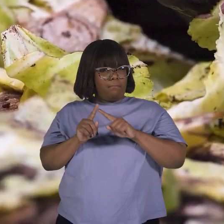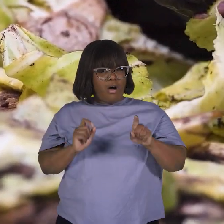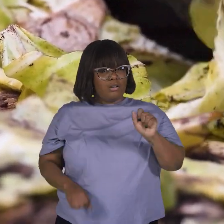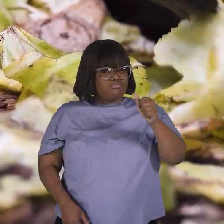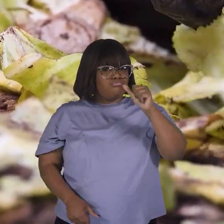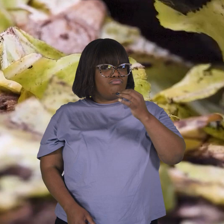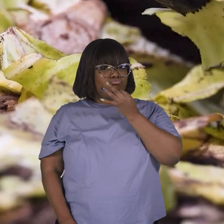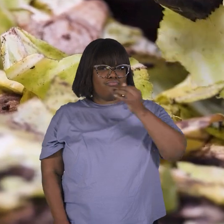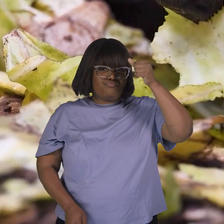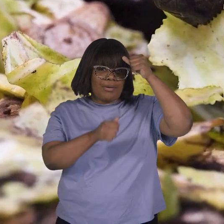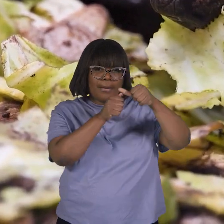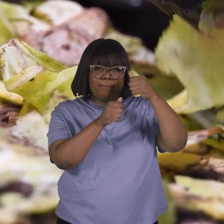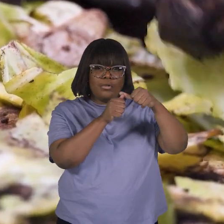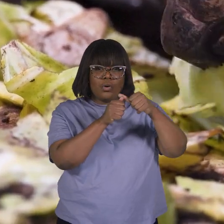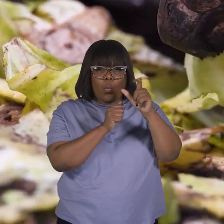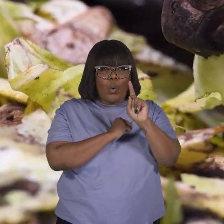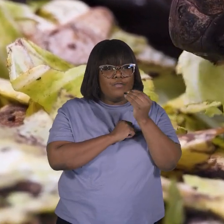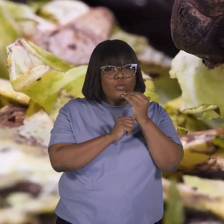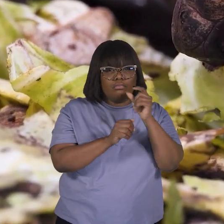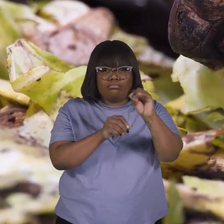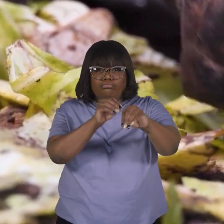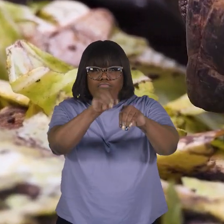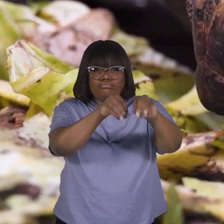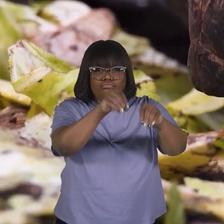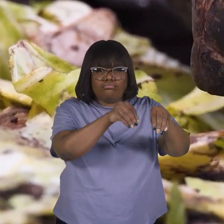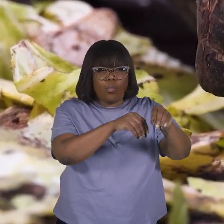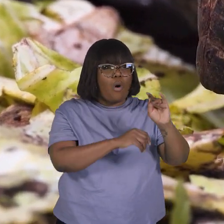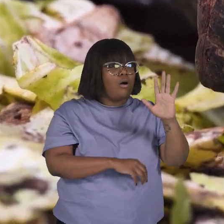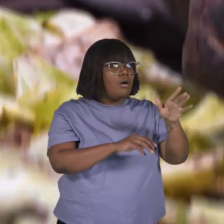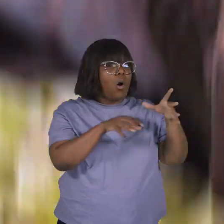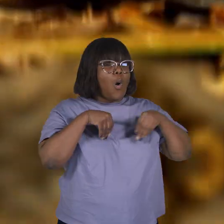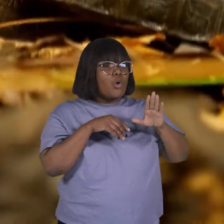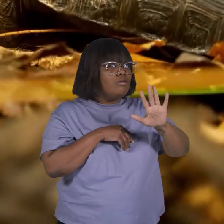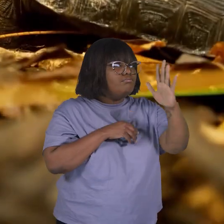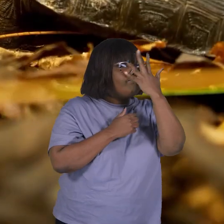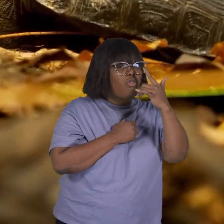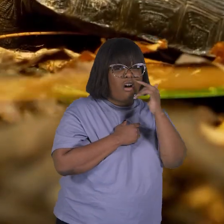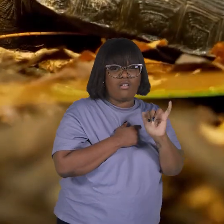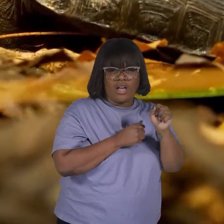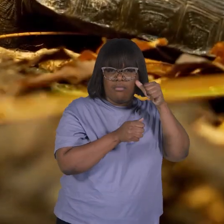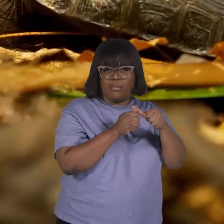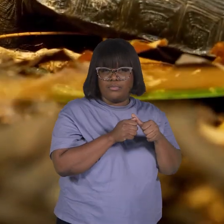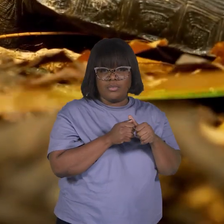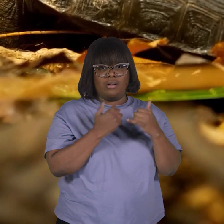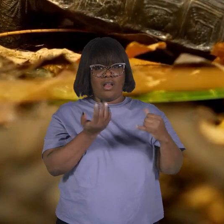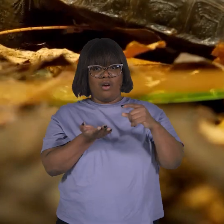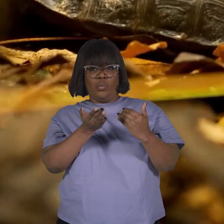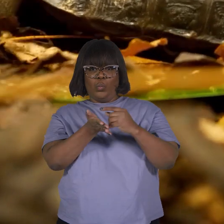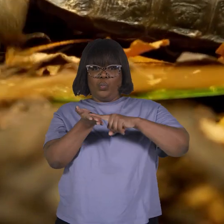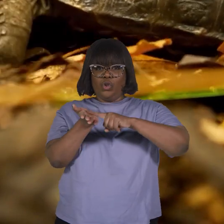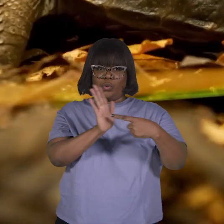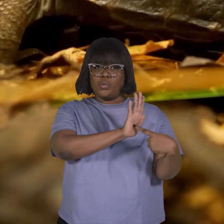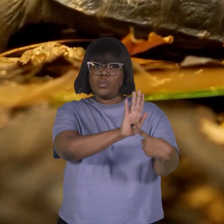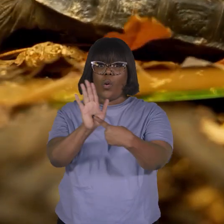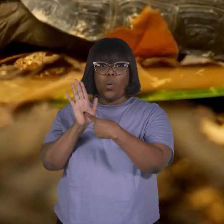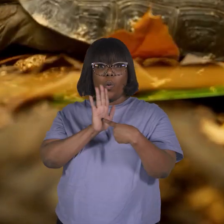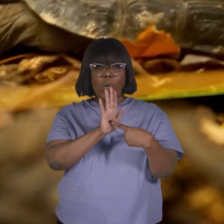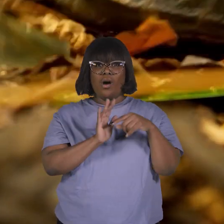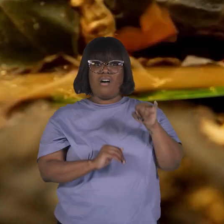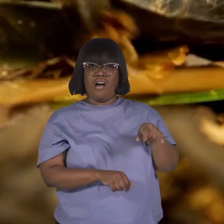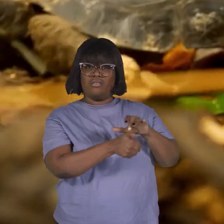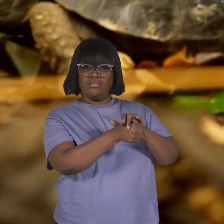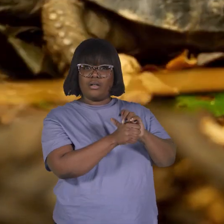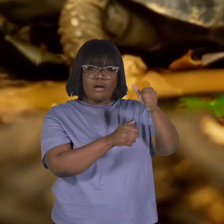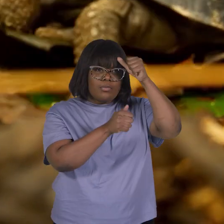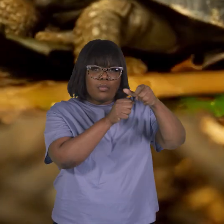tortoises can remember where they have food and what their owners' faces look like. New research shows that tortoises can remember the location of